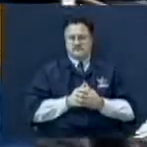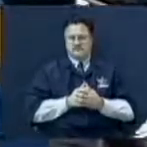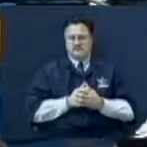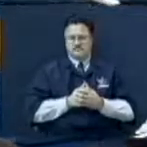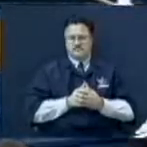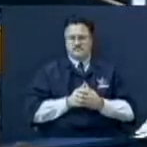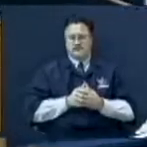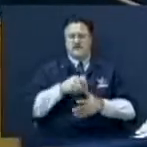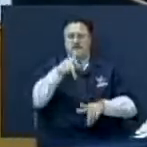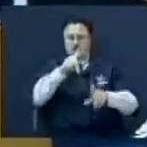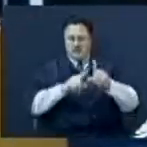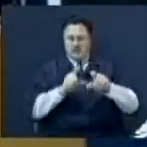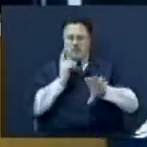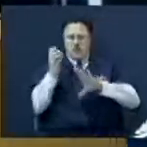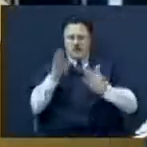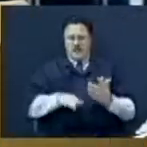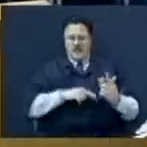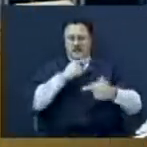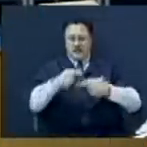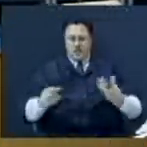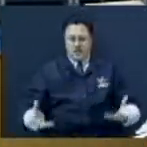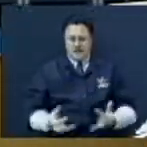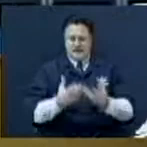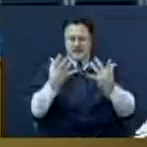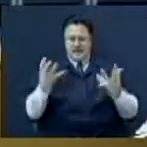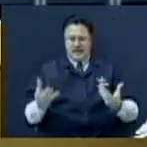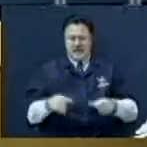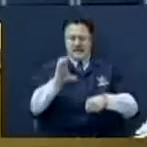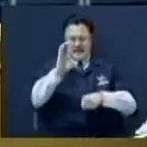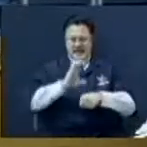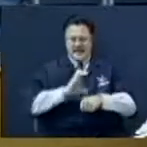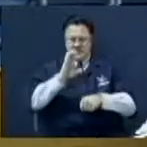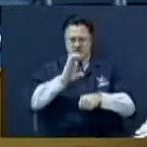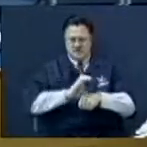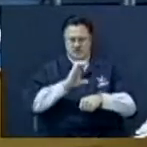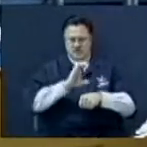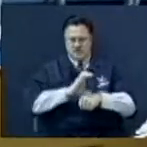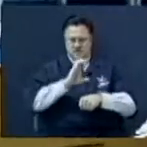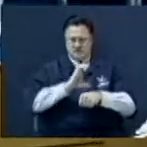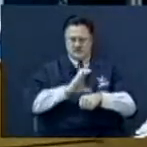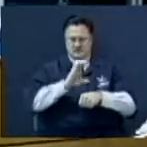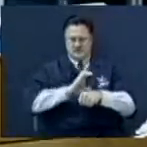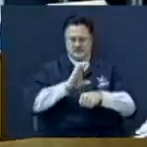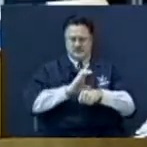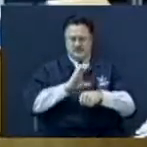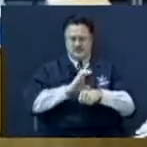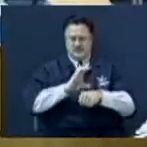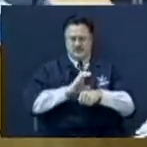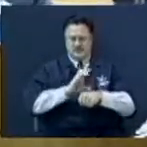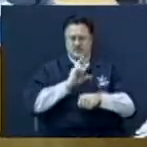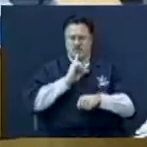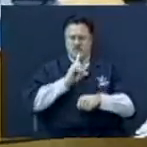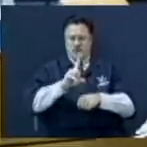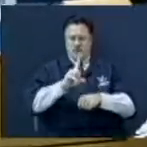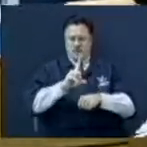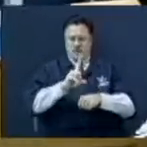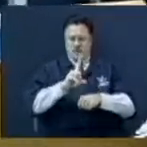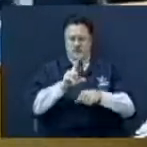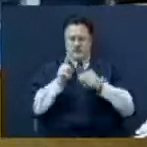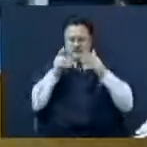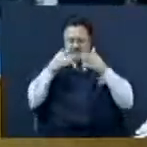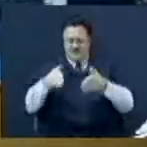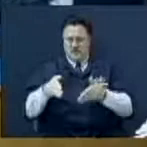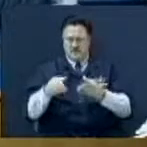People are dying and going to hell. And churches, look at me, churches are majoring on the